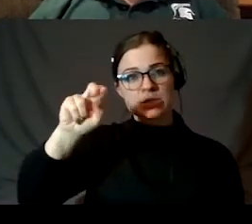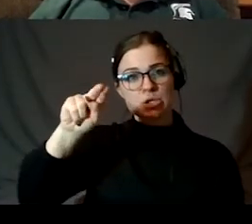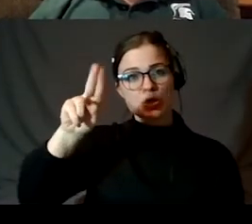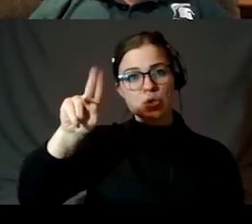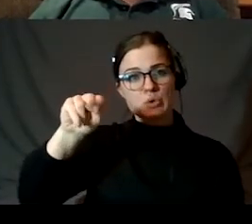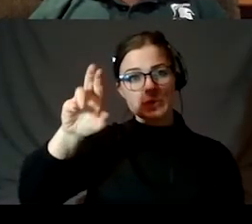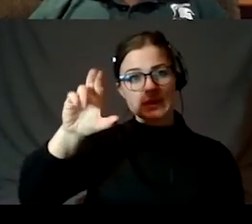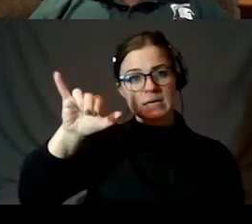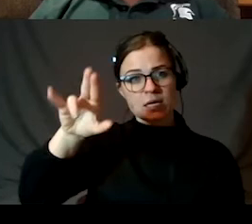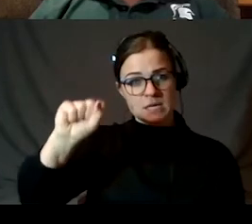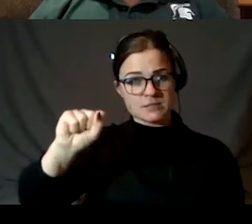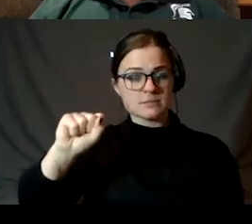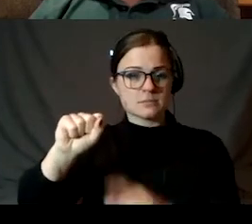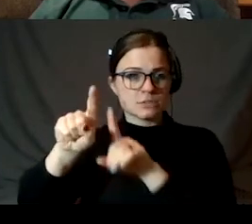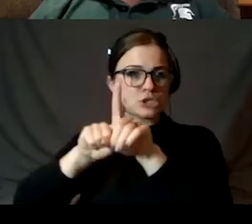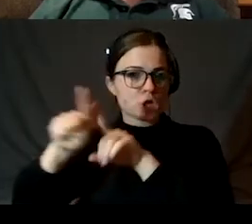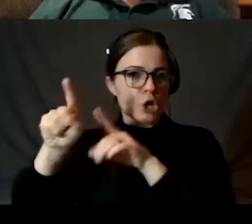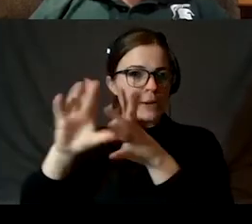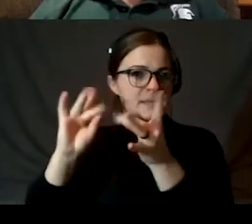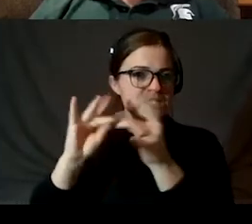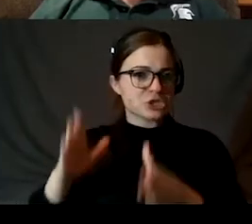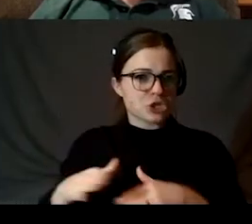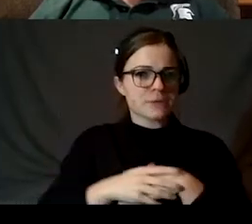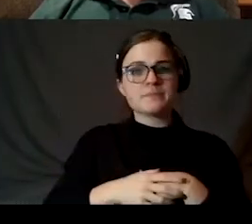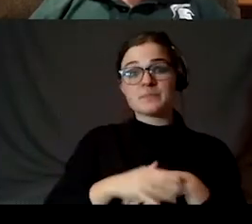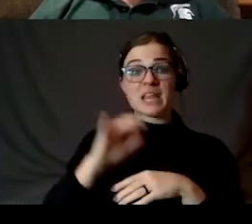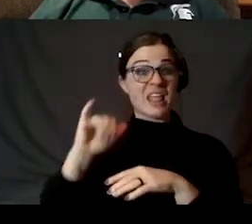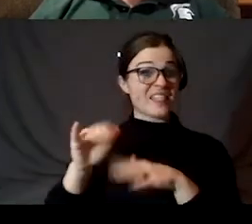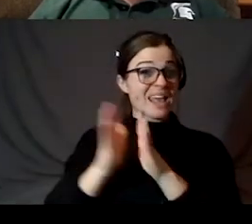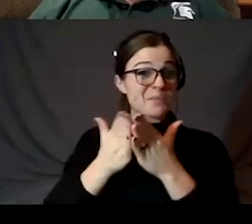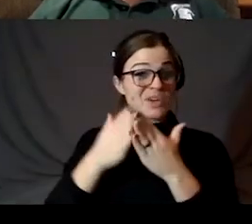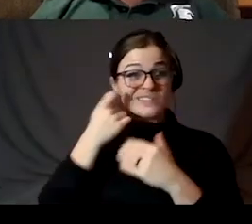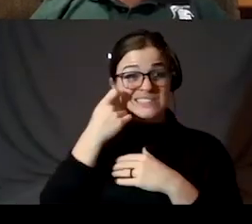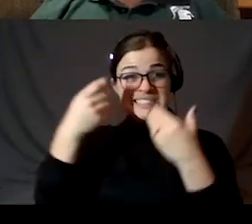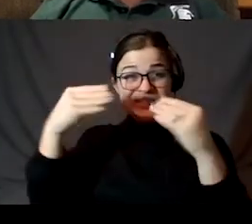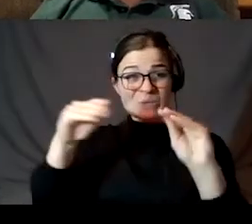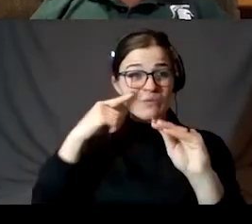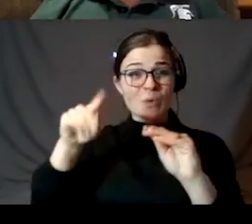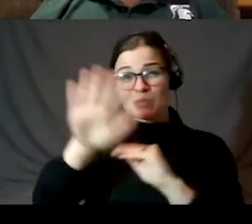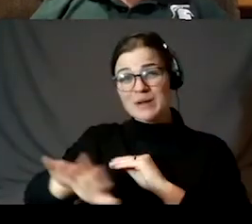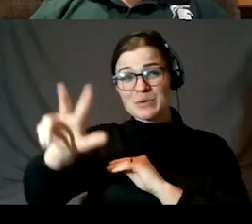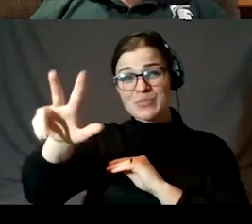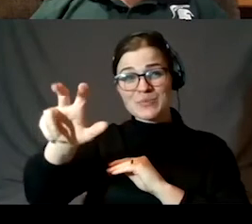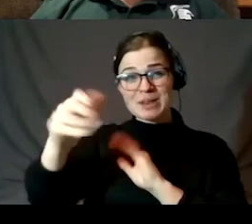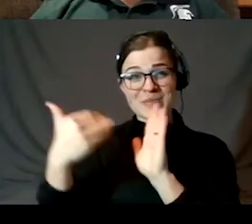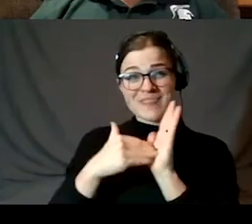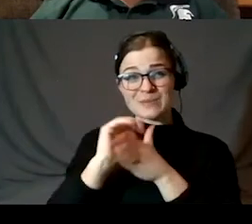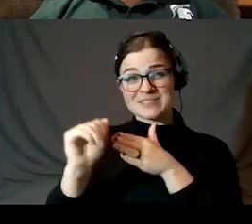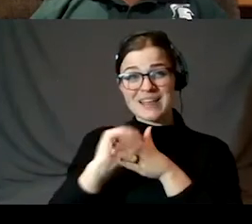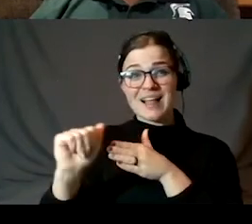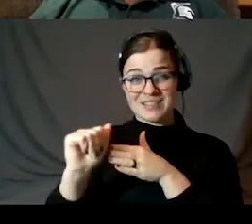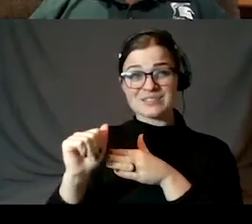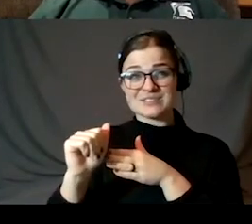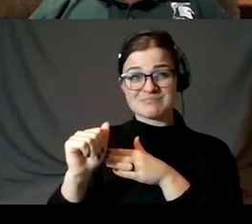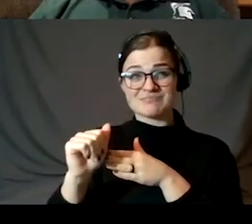contains Galileo's drawings of the Moon, and a copy of this book was recently sold for almost $300,000 at Christie's at auction.